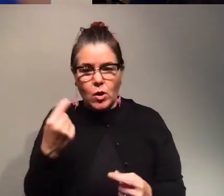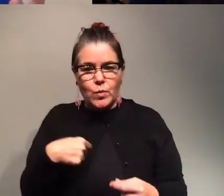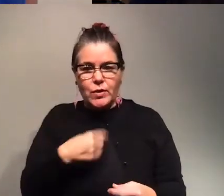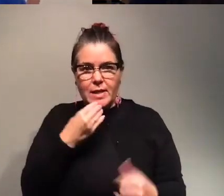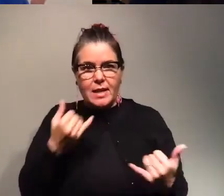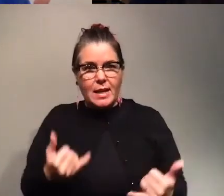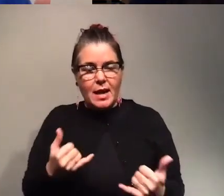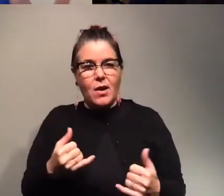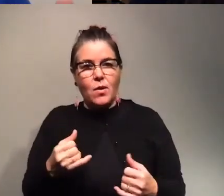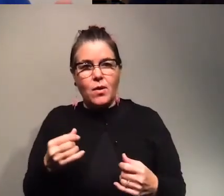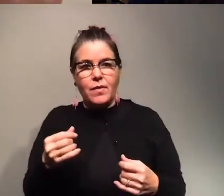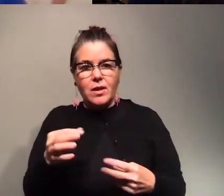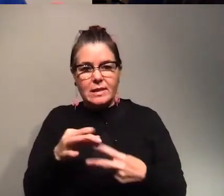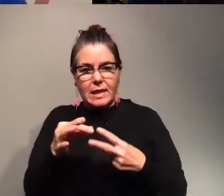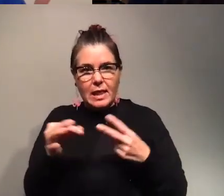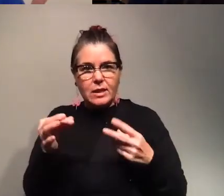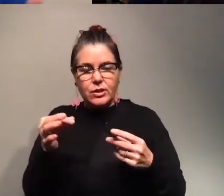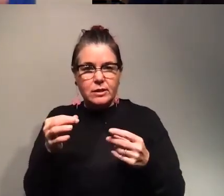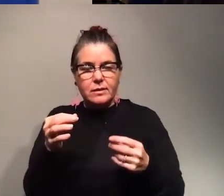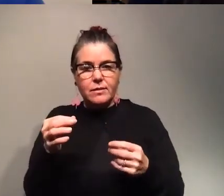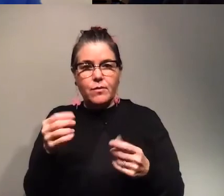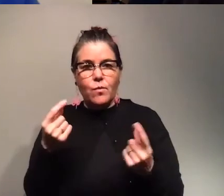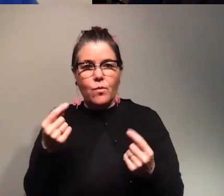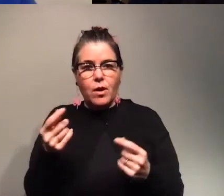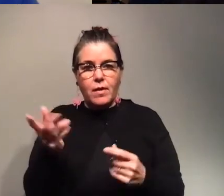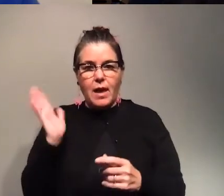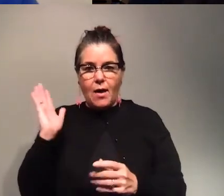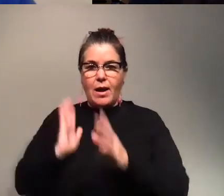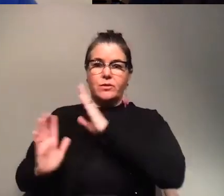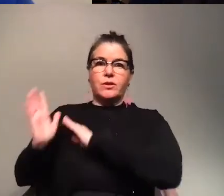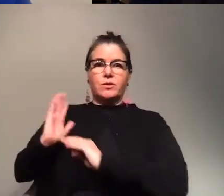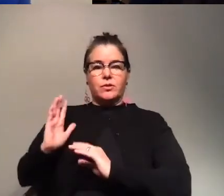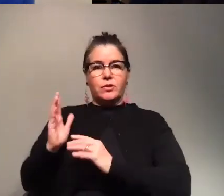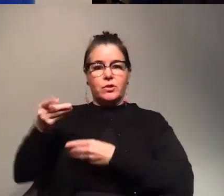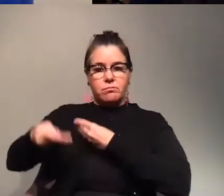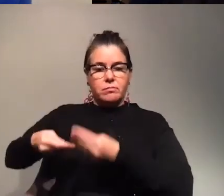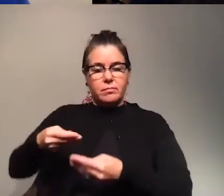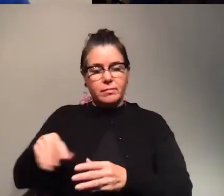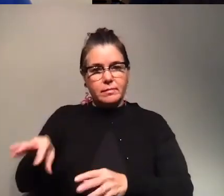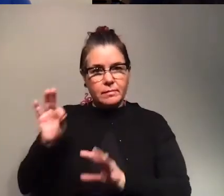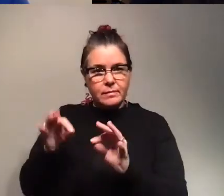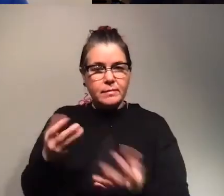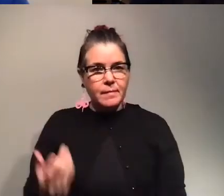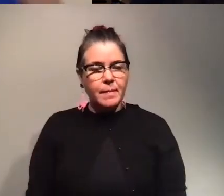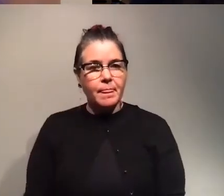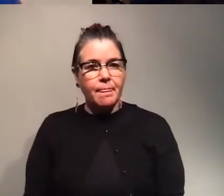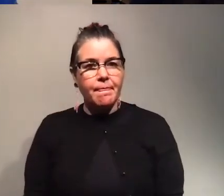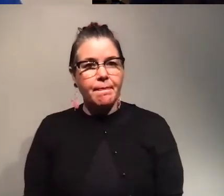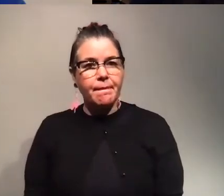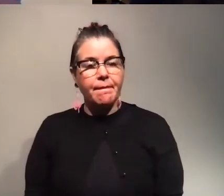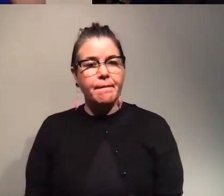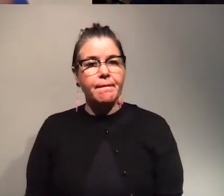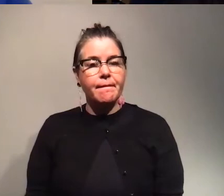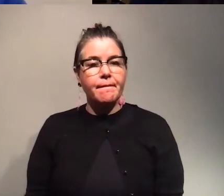a selection of the crops our ancestors selected like they bred